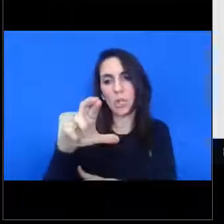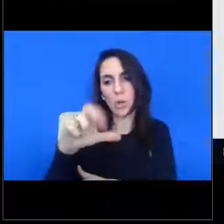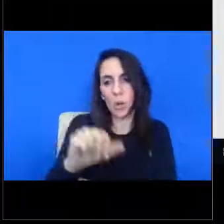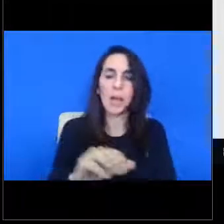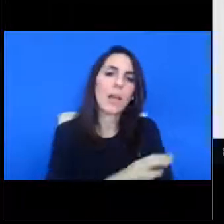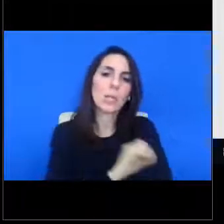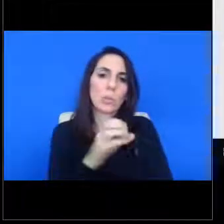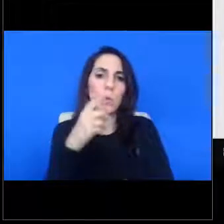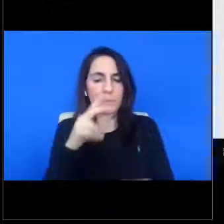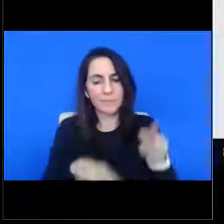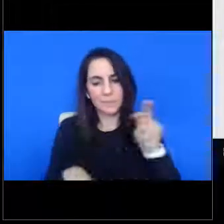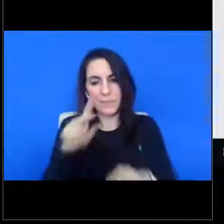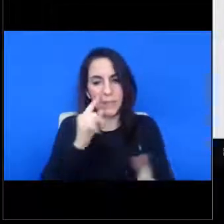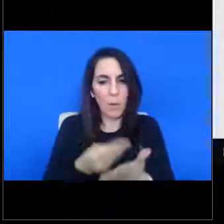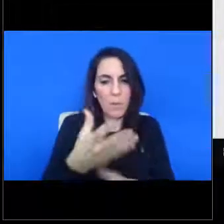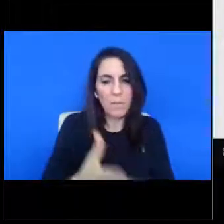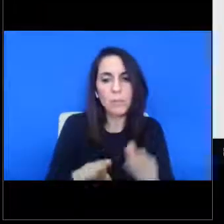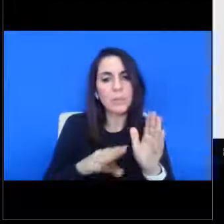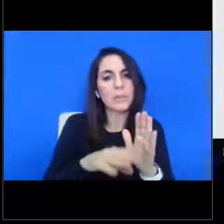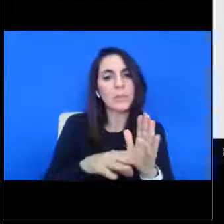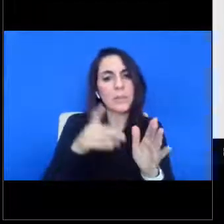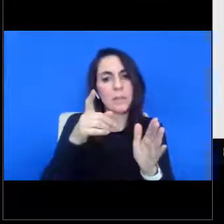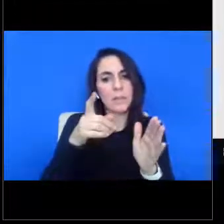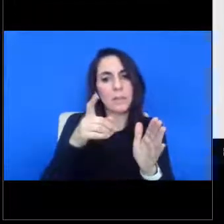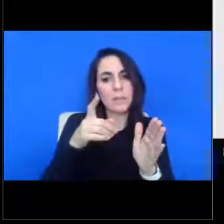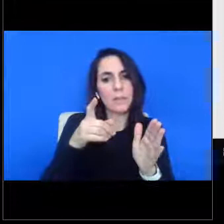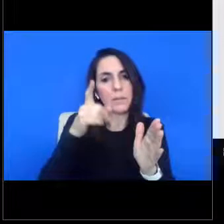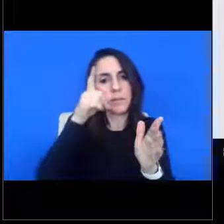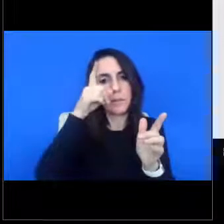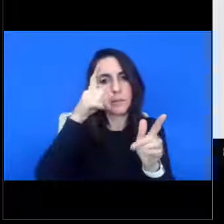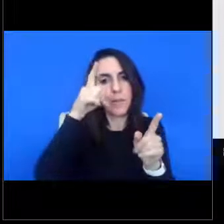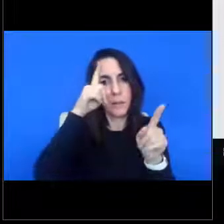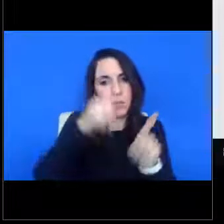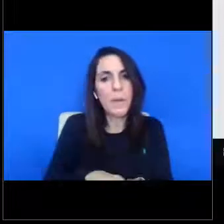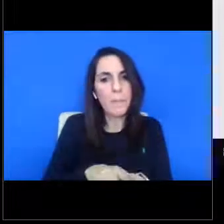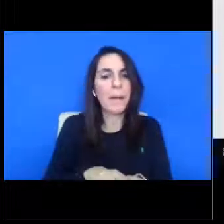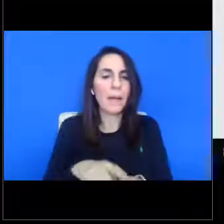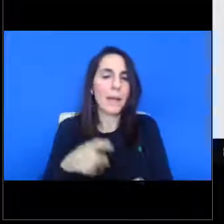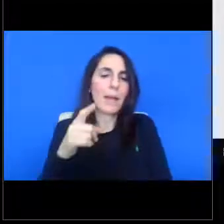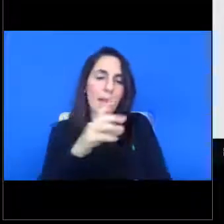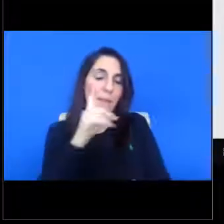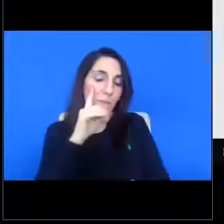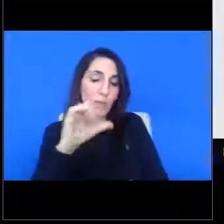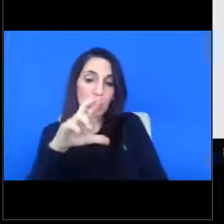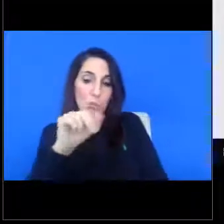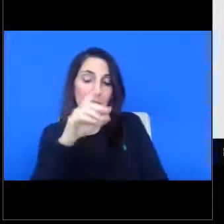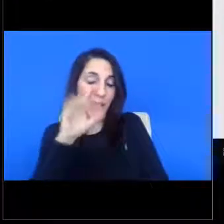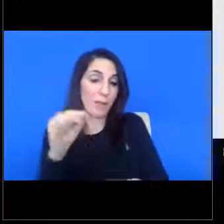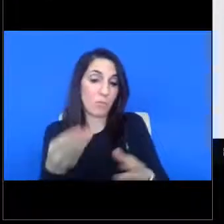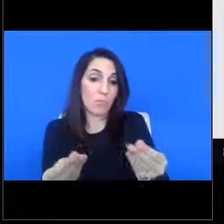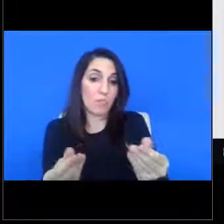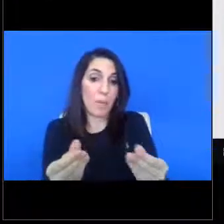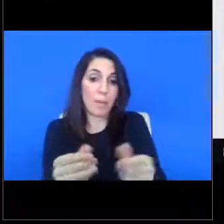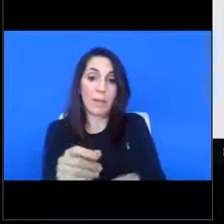looking at a purchase and development agreement terms, um, for the CRA for the property, as well as a, um,